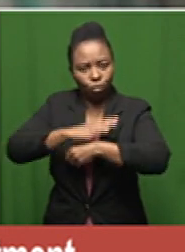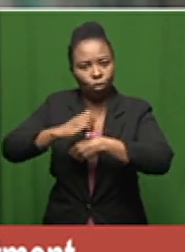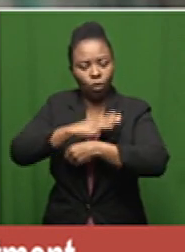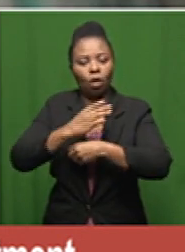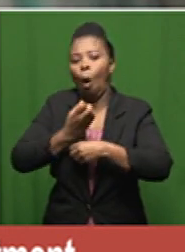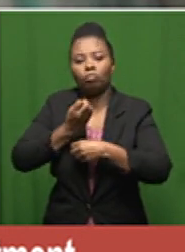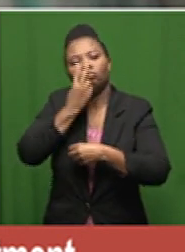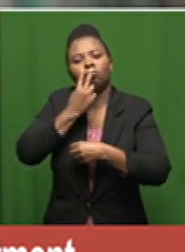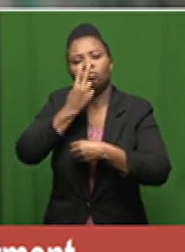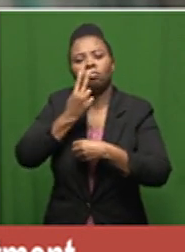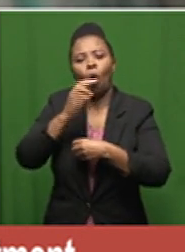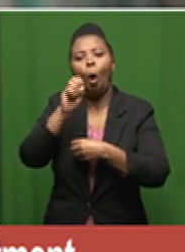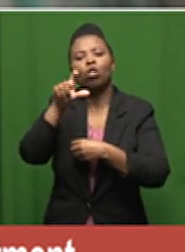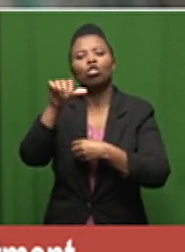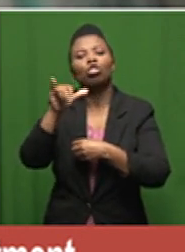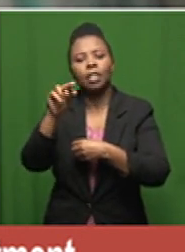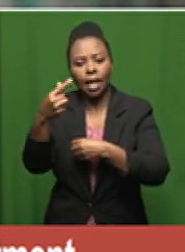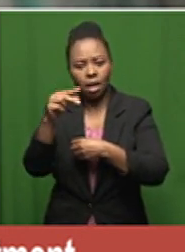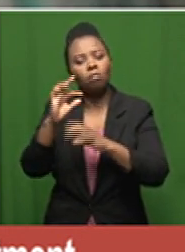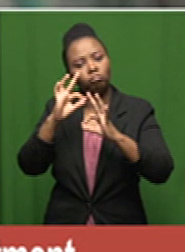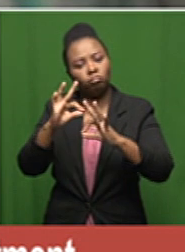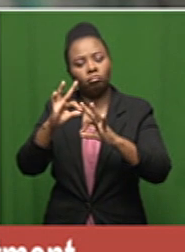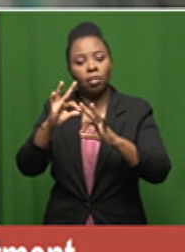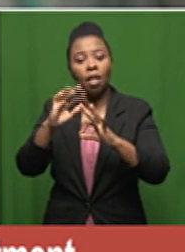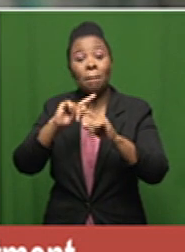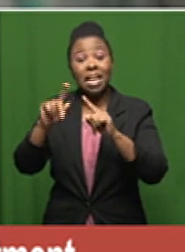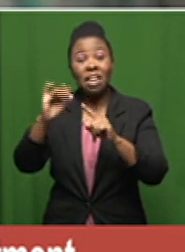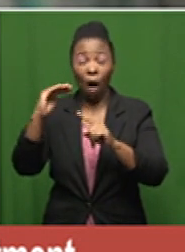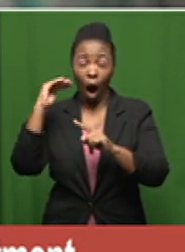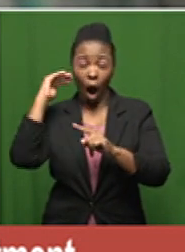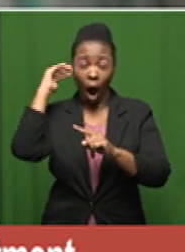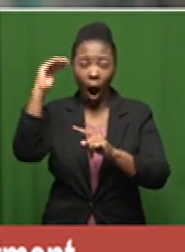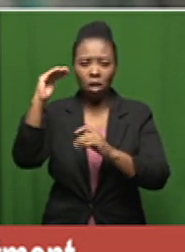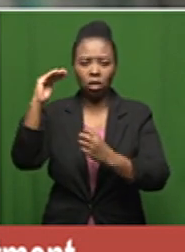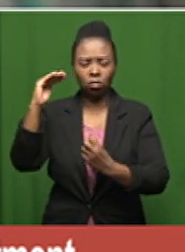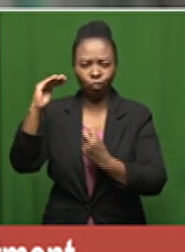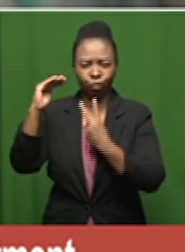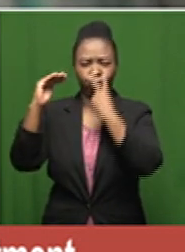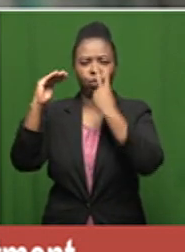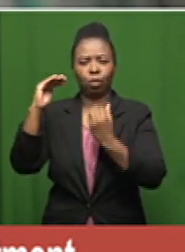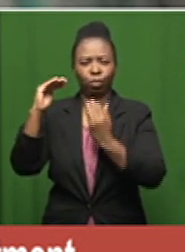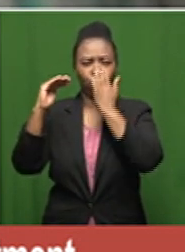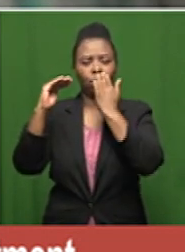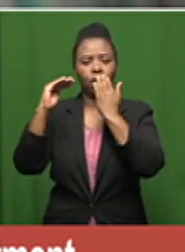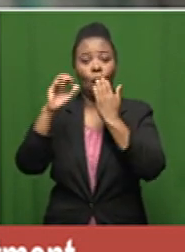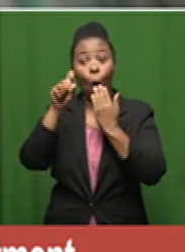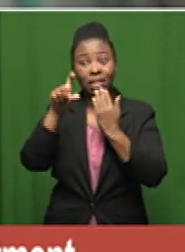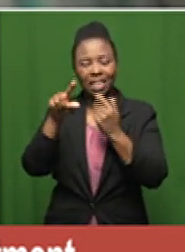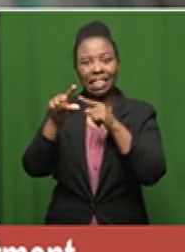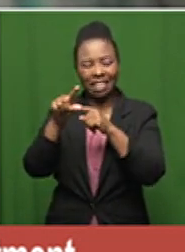different manner as well giving oxygen in too higher level can be harmful because we know that